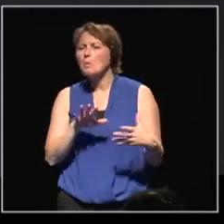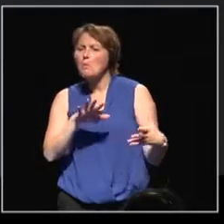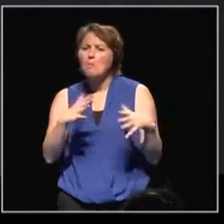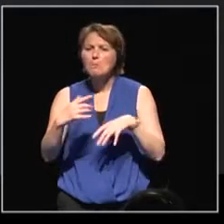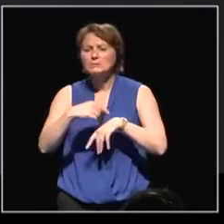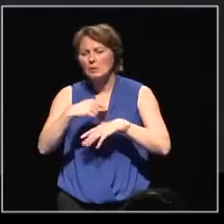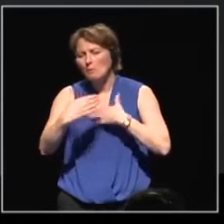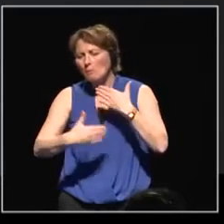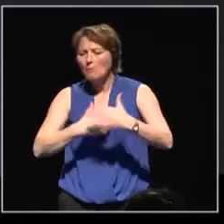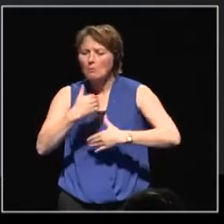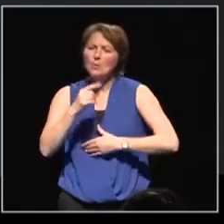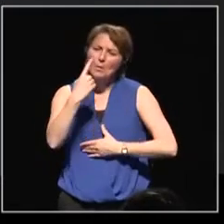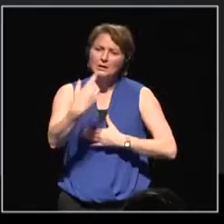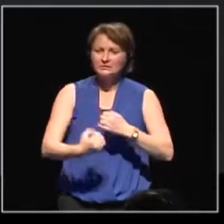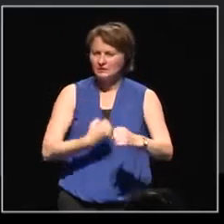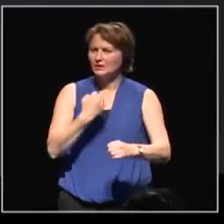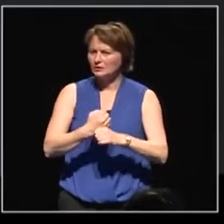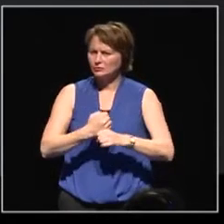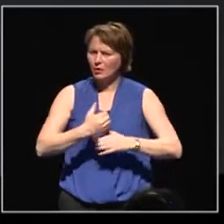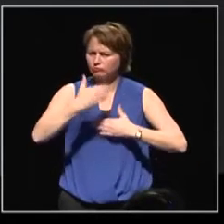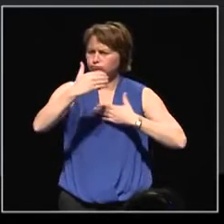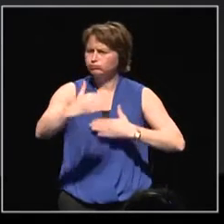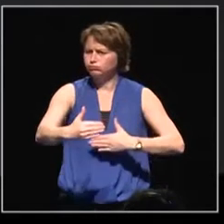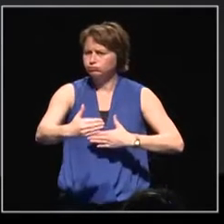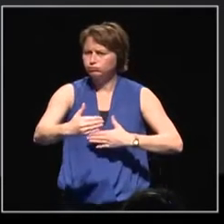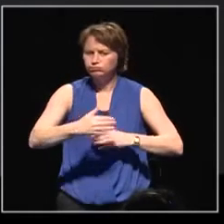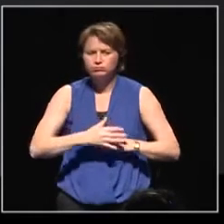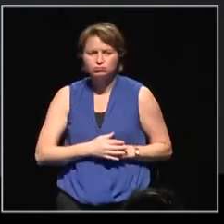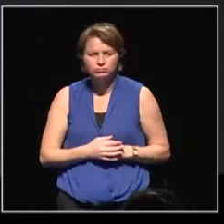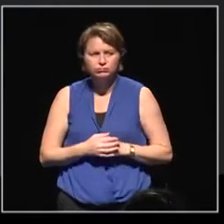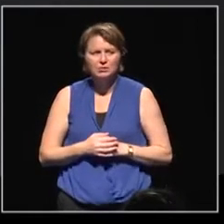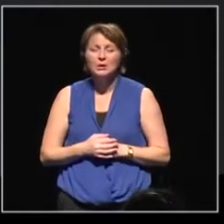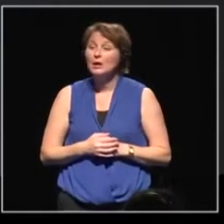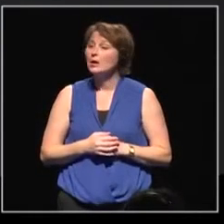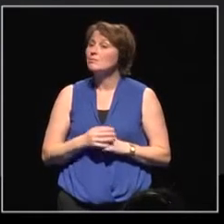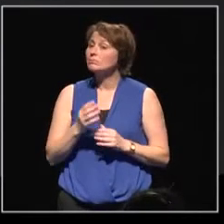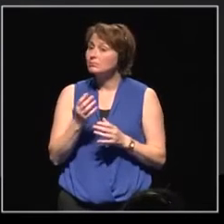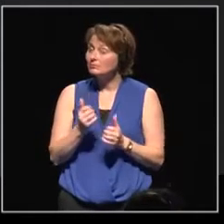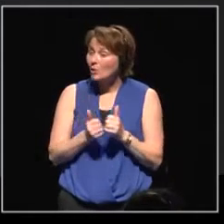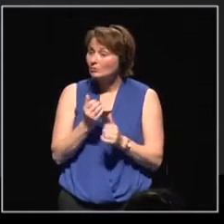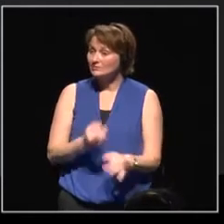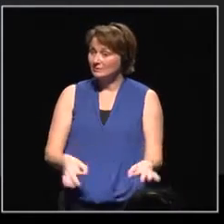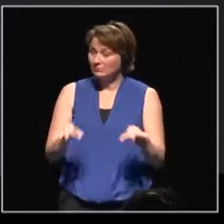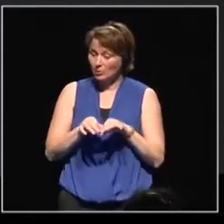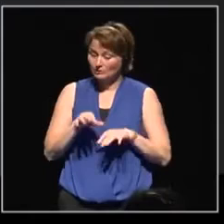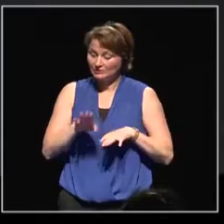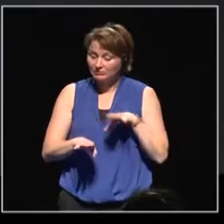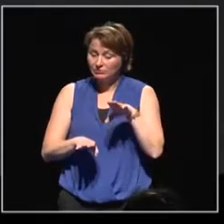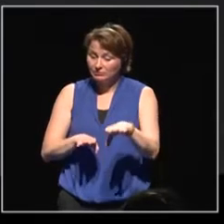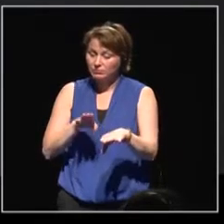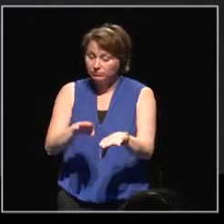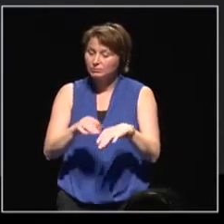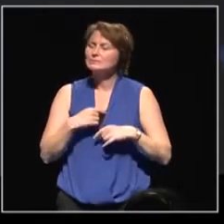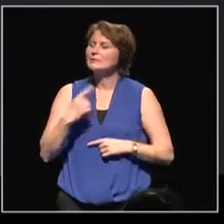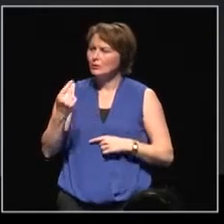a year. So it's quite a long process. But key steps in it would be developing agreed terms of reference.